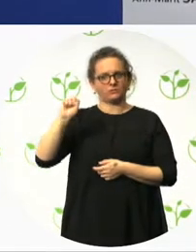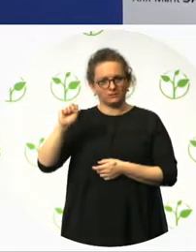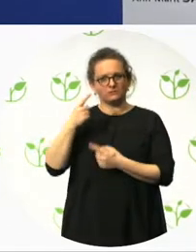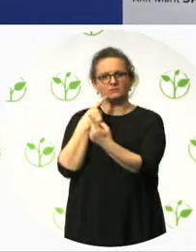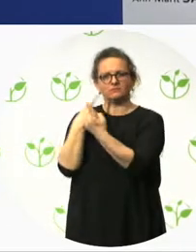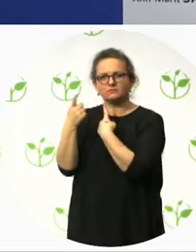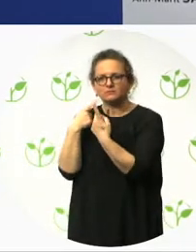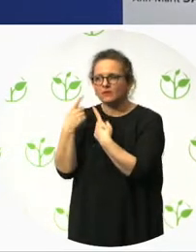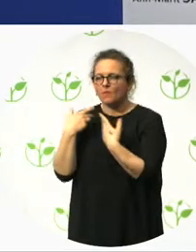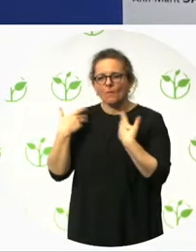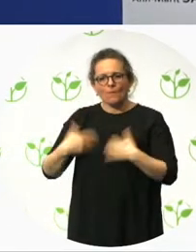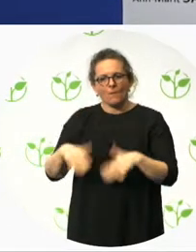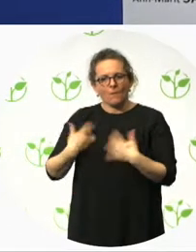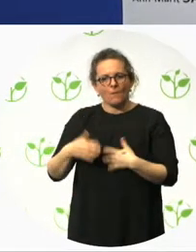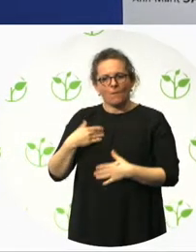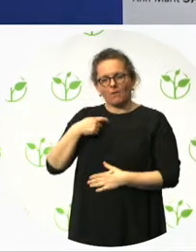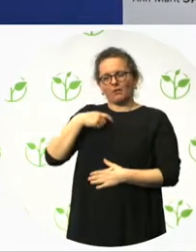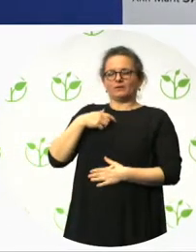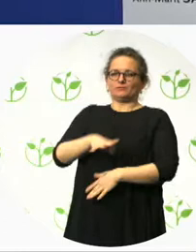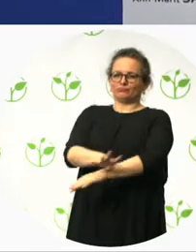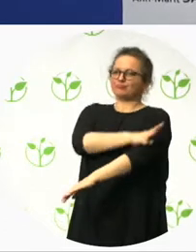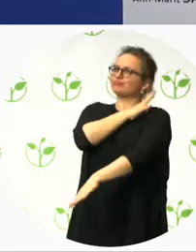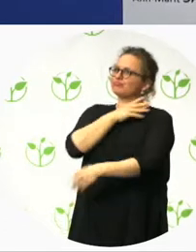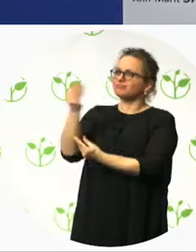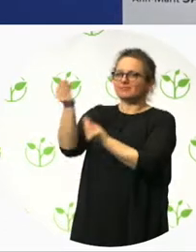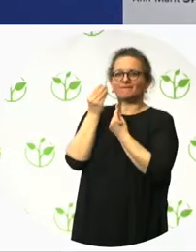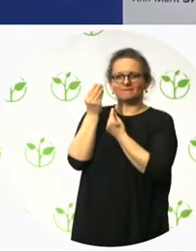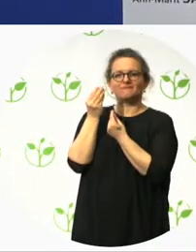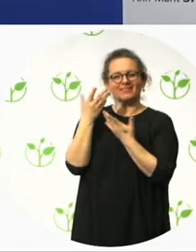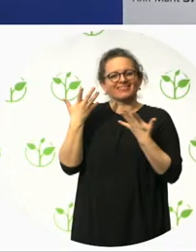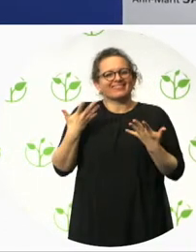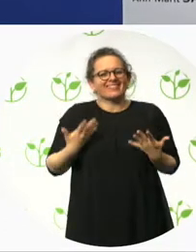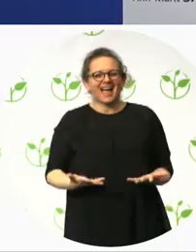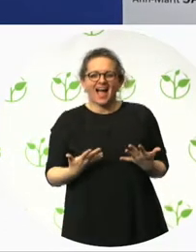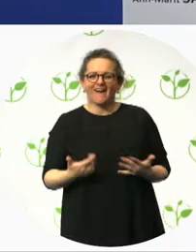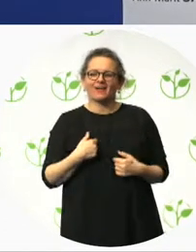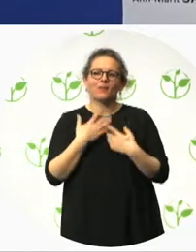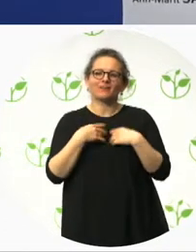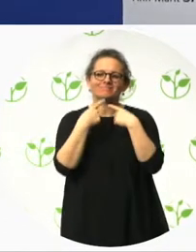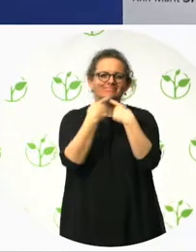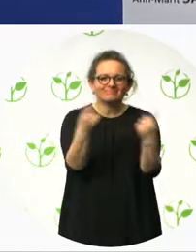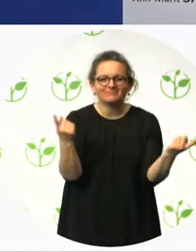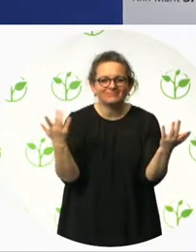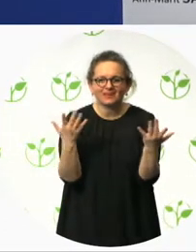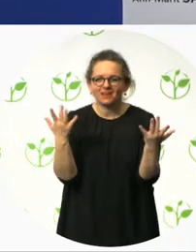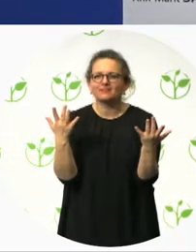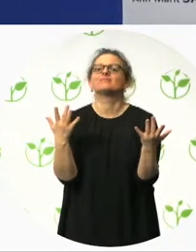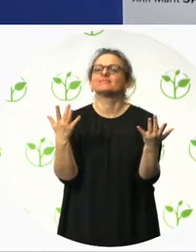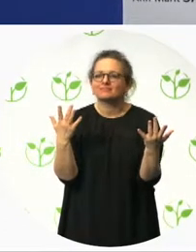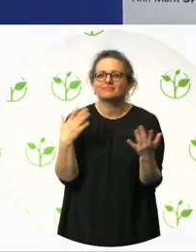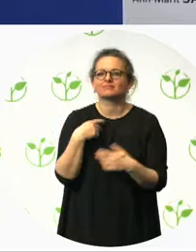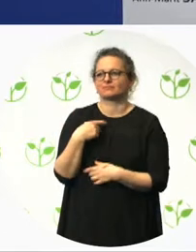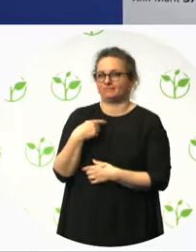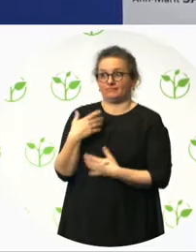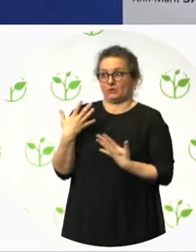that. And anyone who receives the award tonight, congratulations on that. And finally, we're inviting you